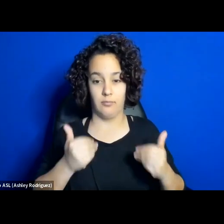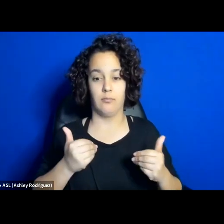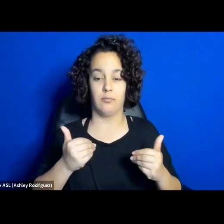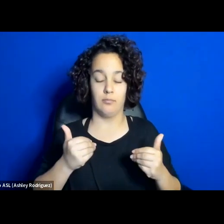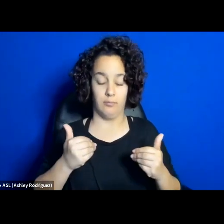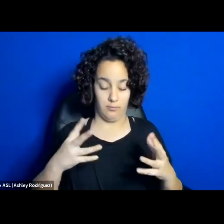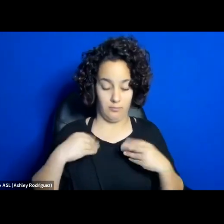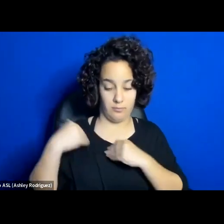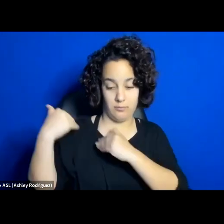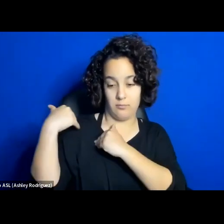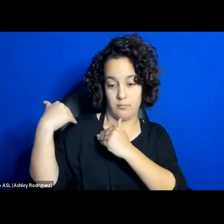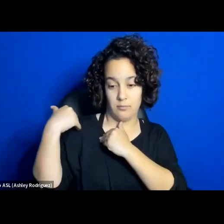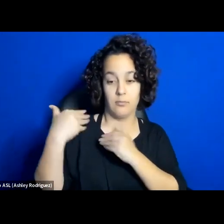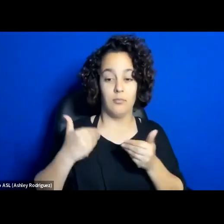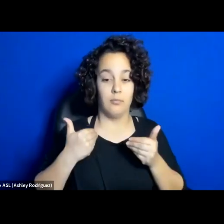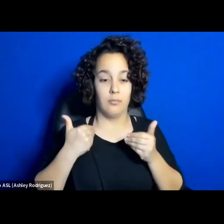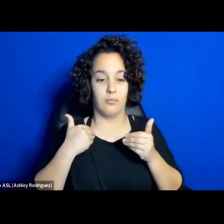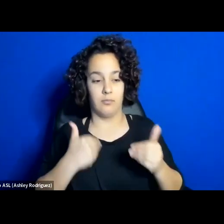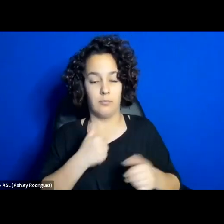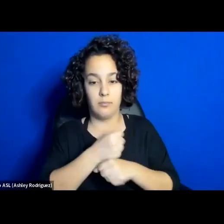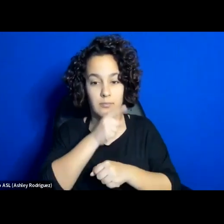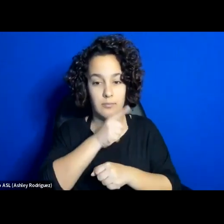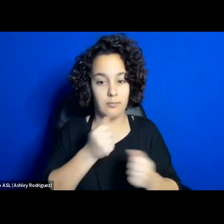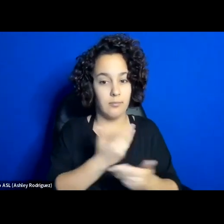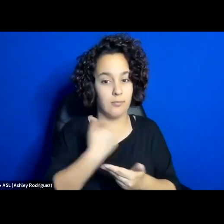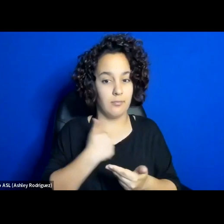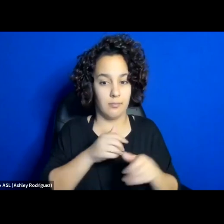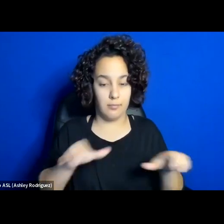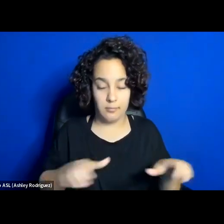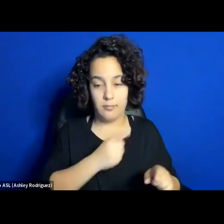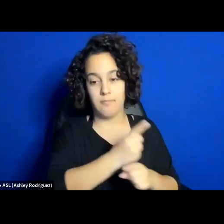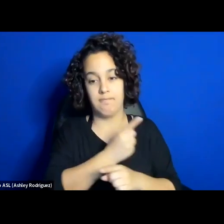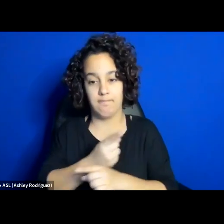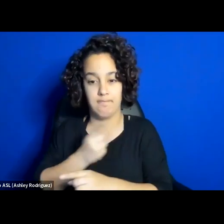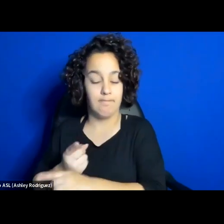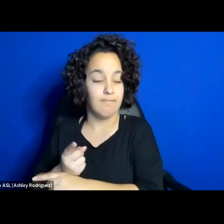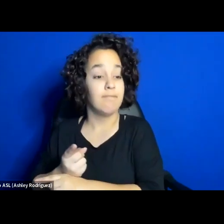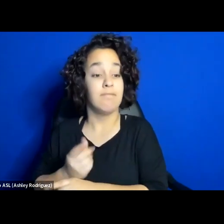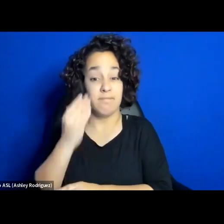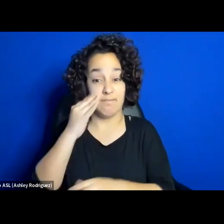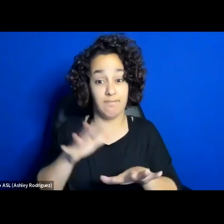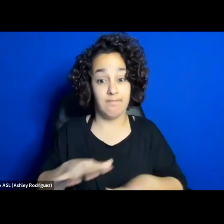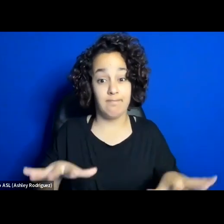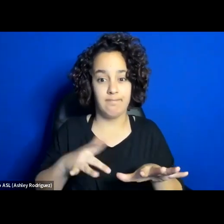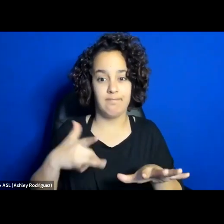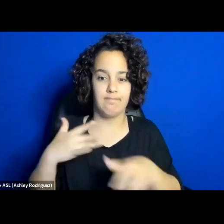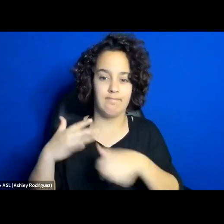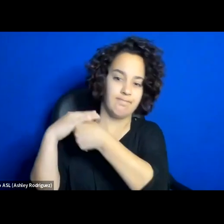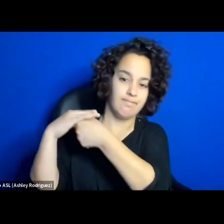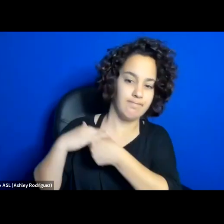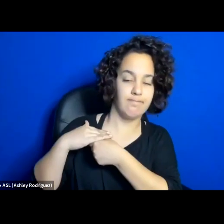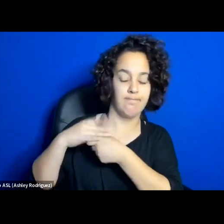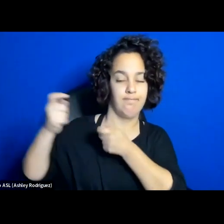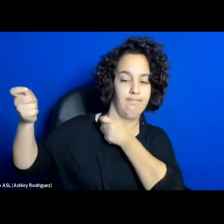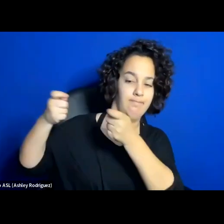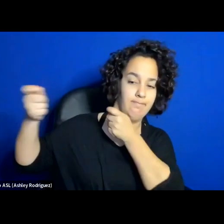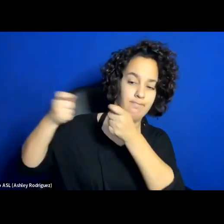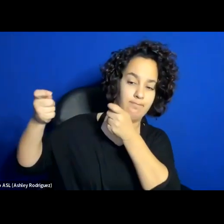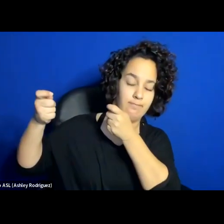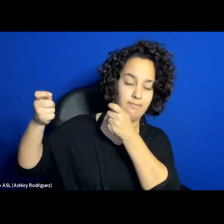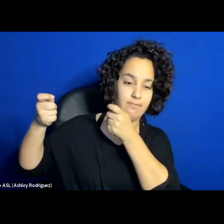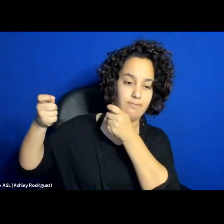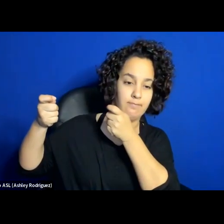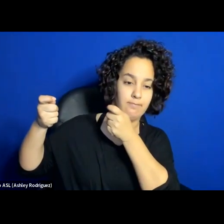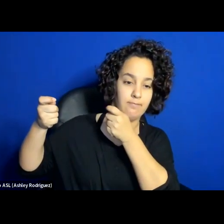to reclaim the physical spaces that have been officially policed and controlled, I think are the